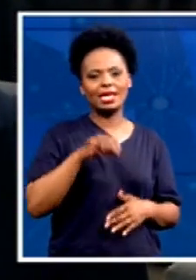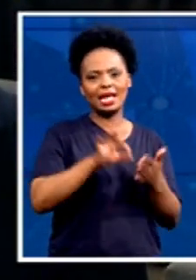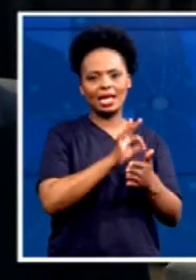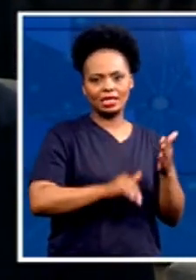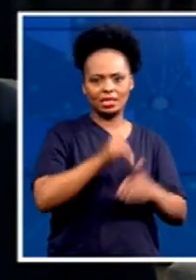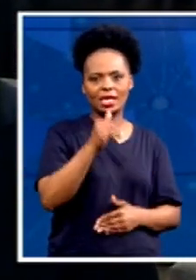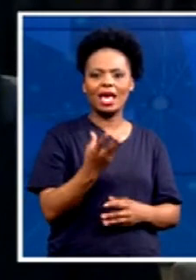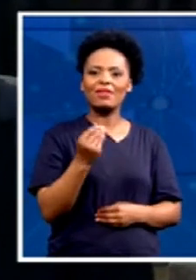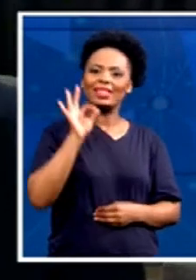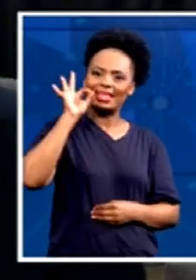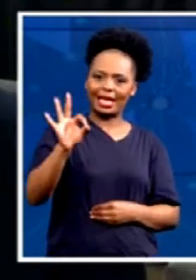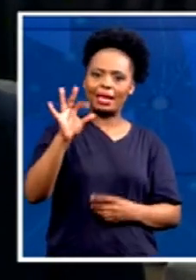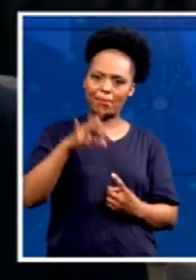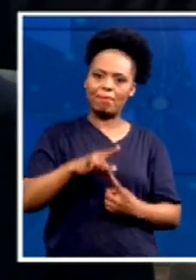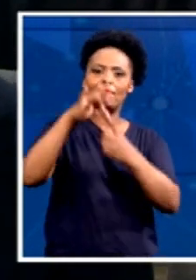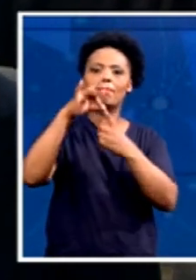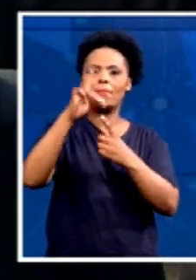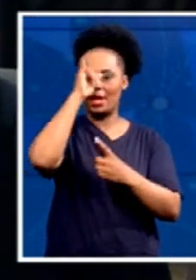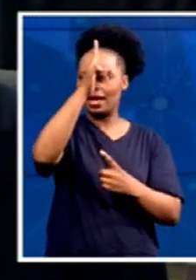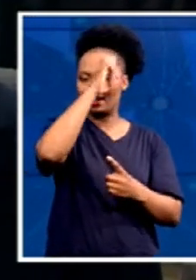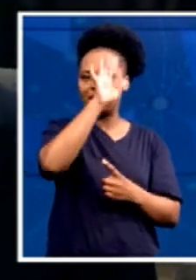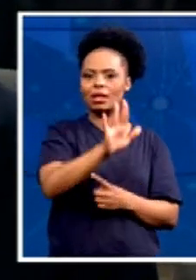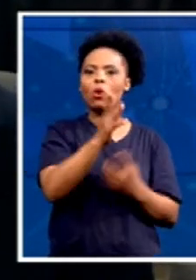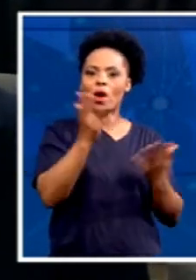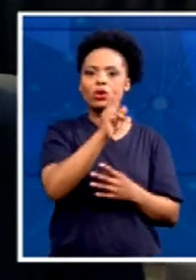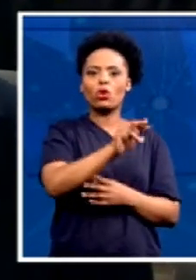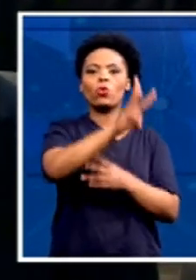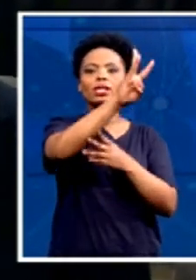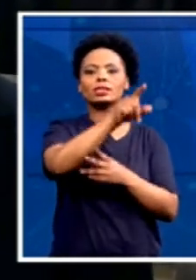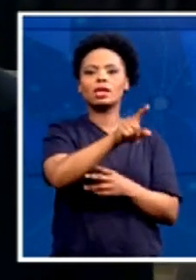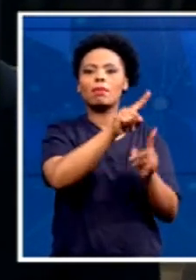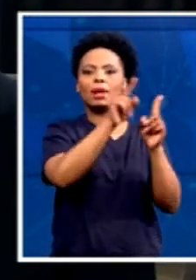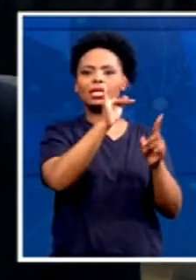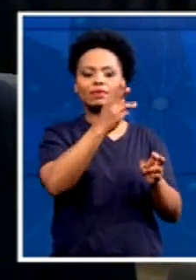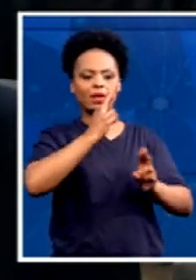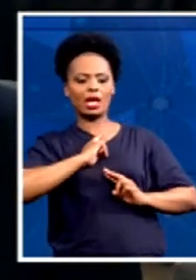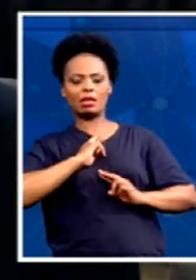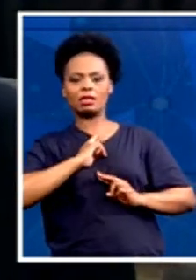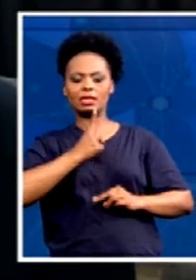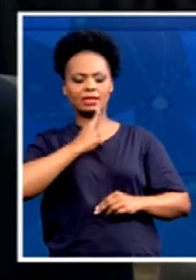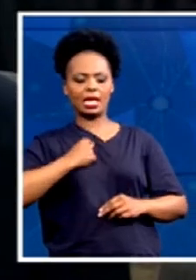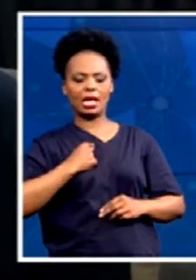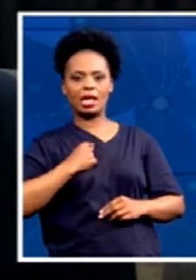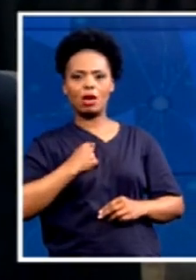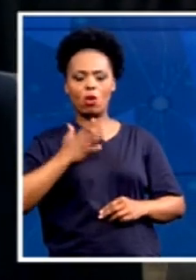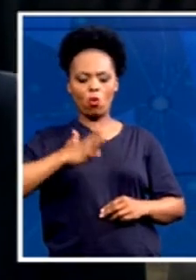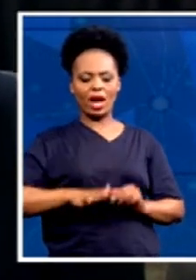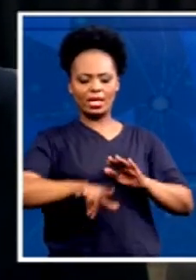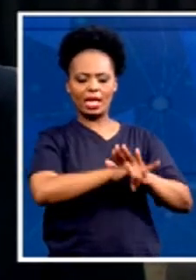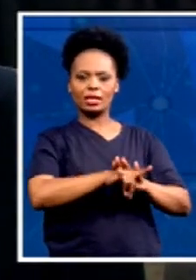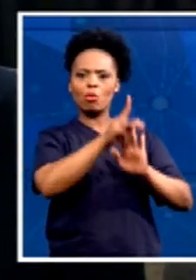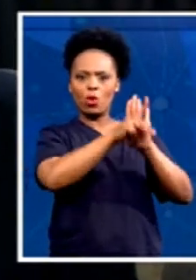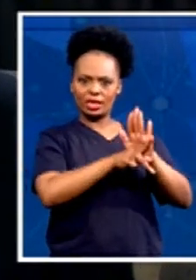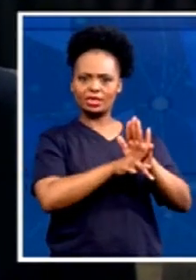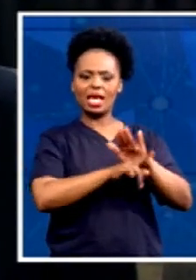Northwest already. But if they come and say, but we want land, we have a policy on land reform. And we say, firstly,